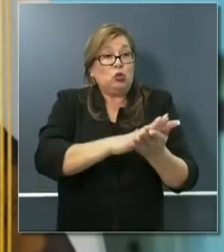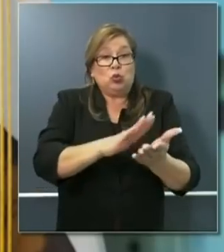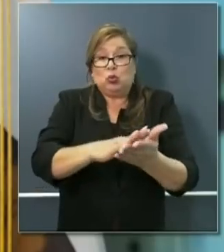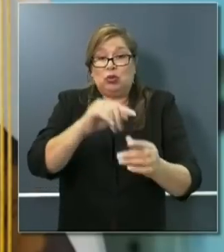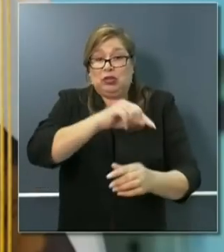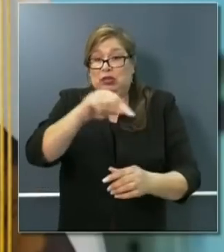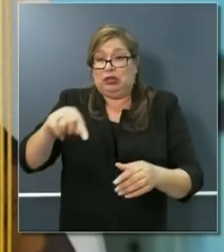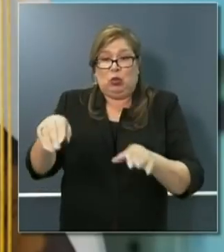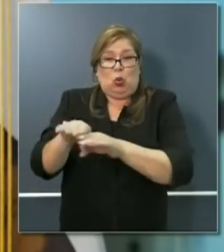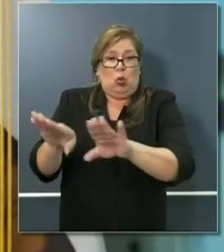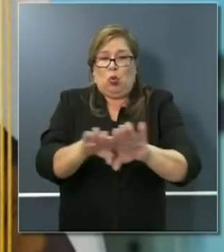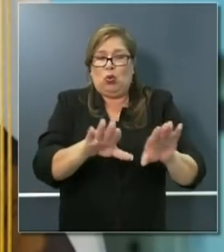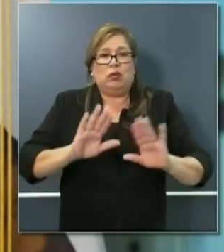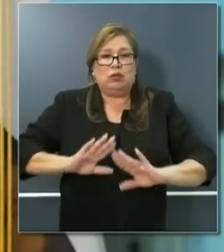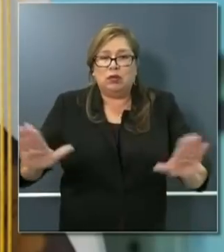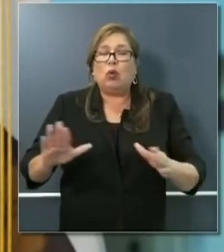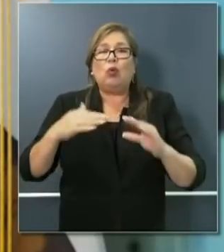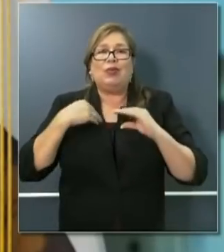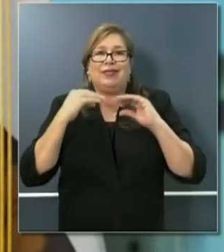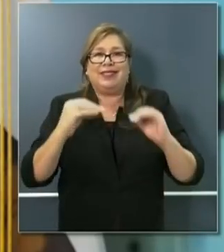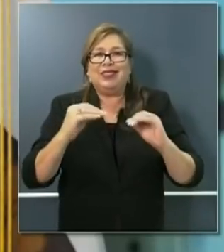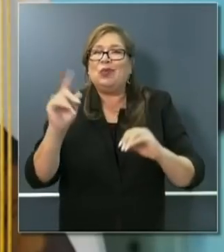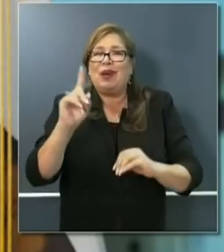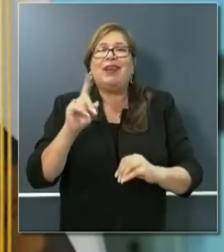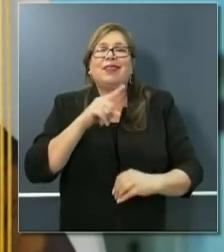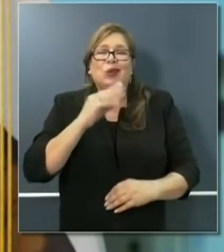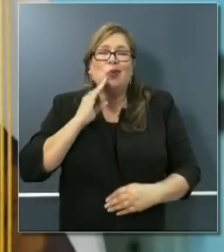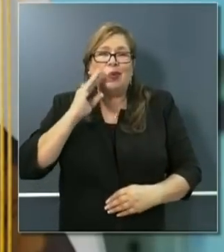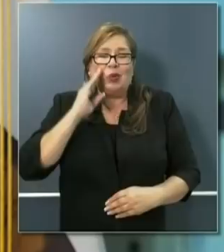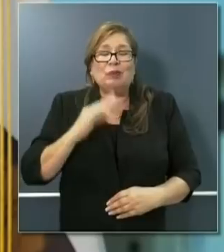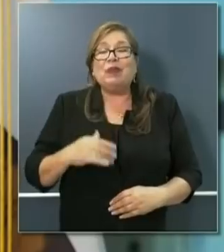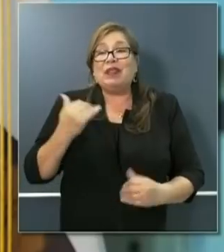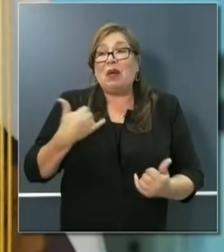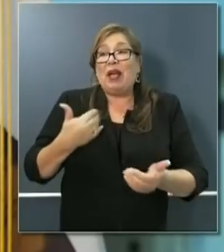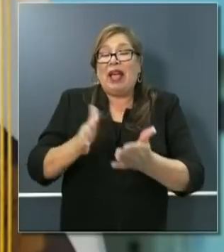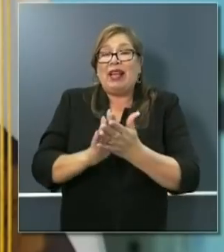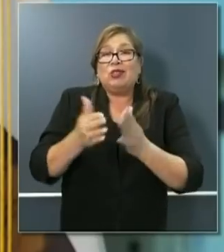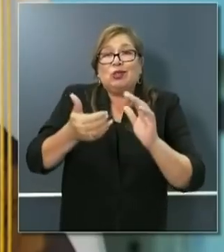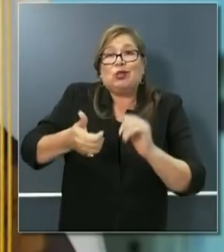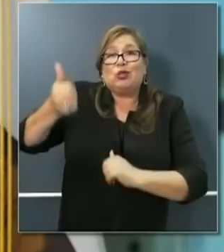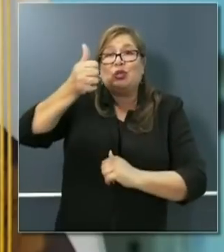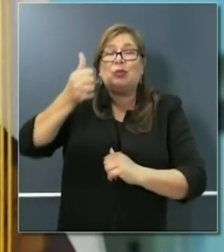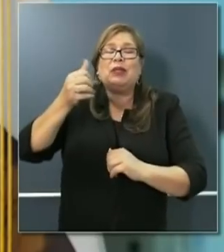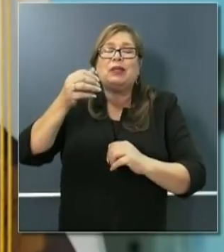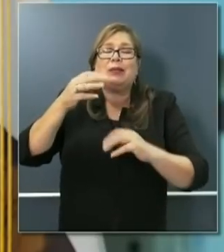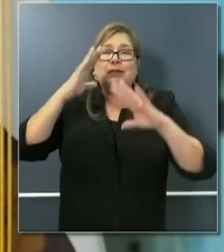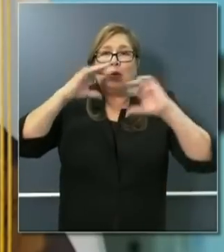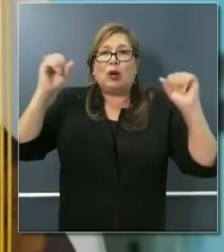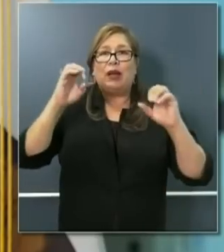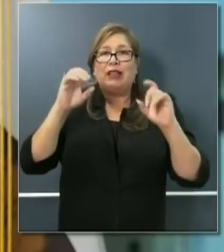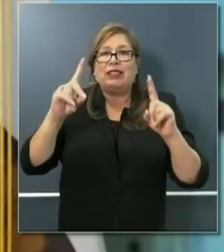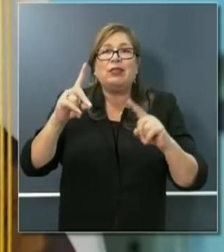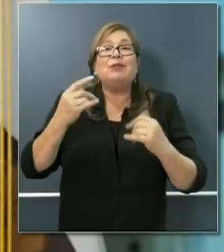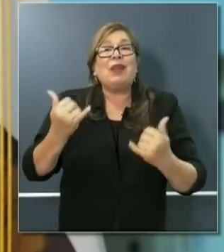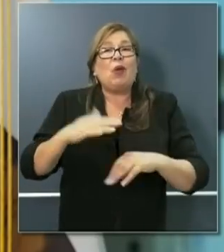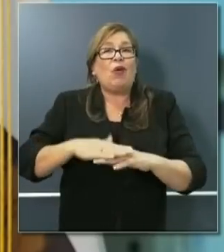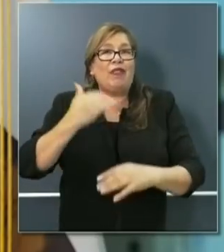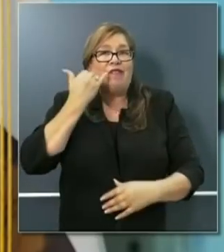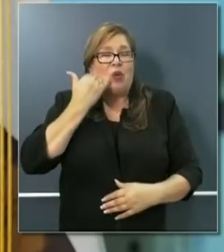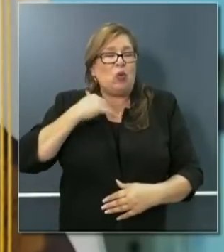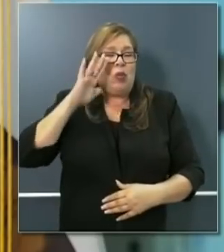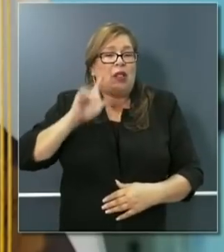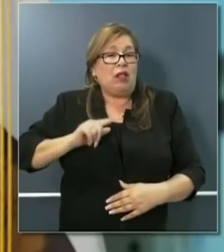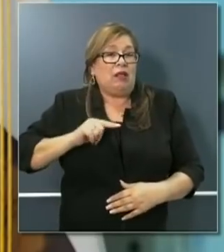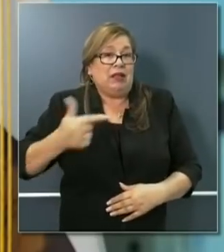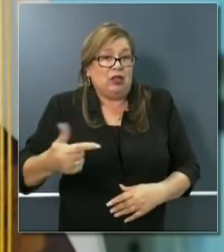And so I'm very pleased that we have the superintendent of public education here on the phone. And in a moment, I'll turn it over